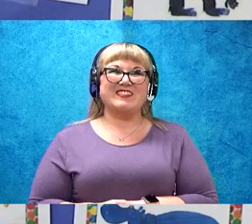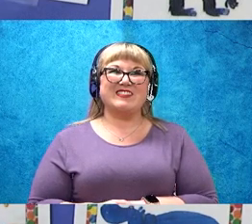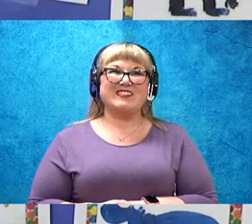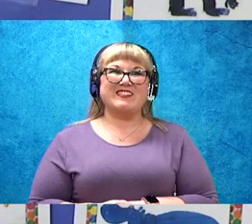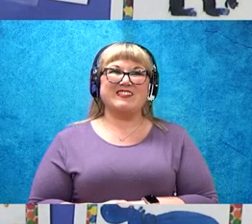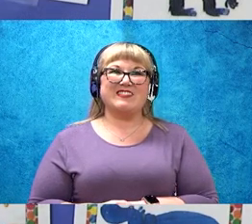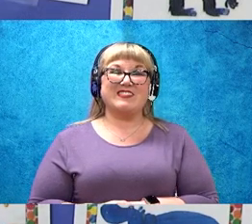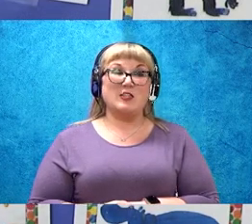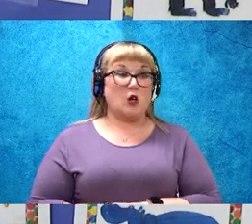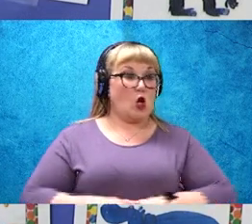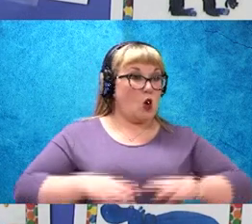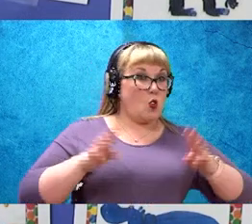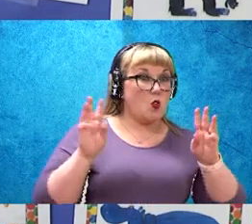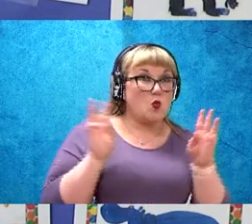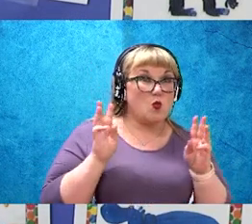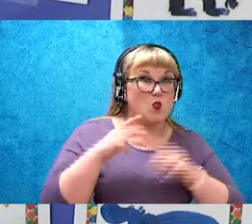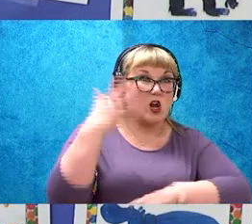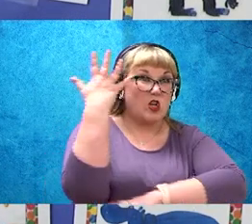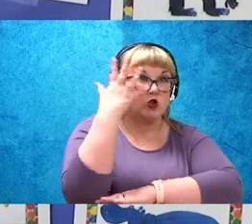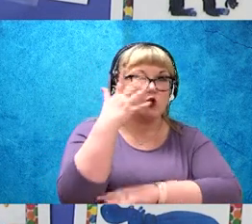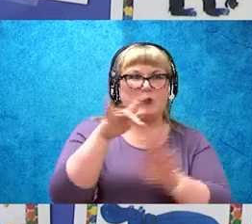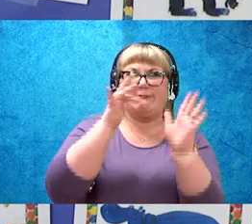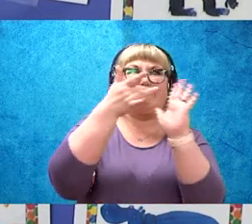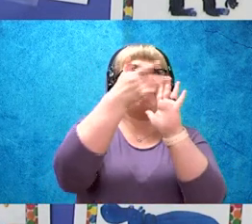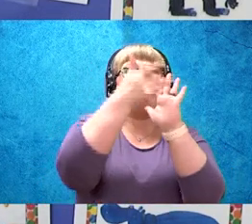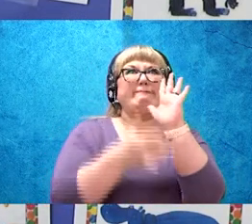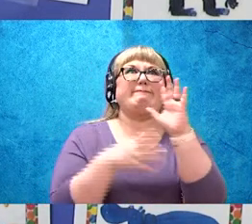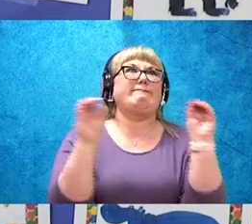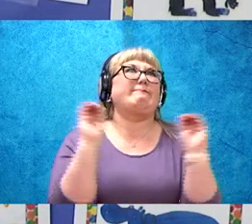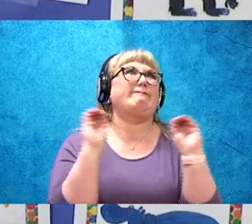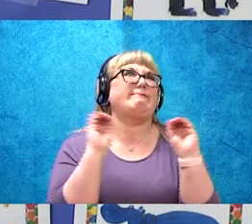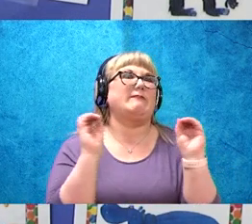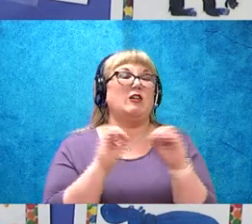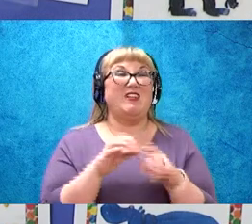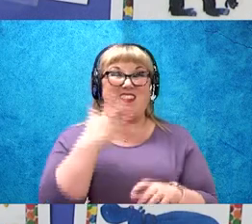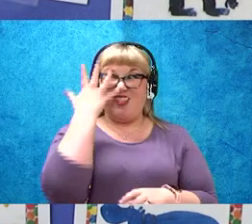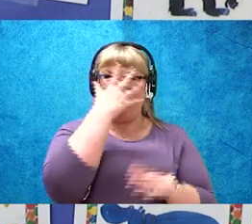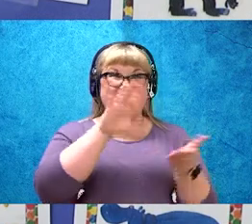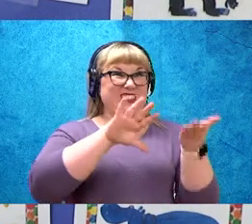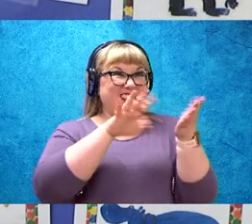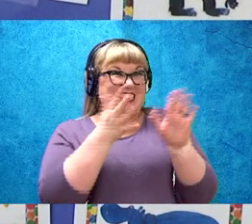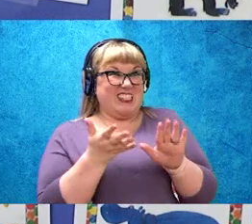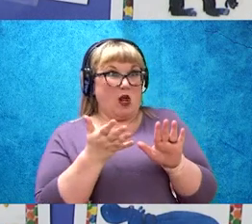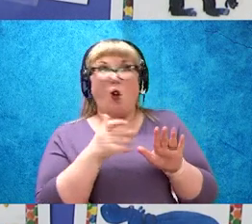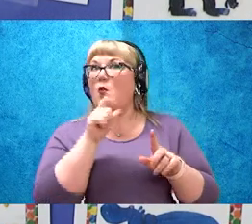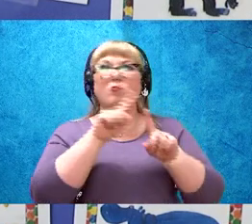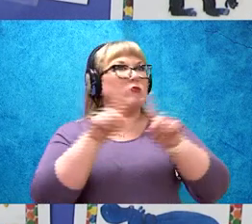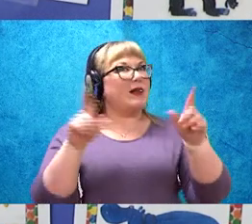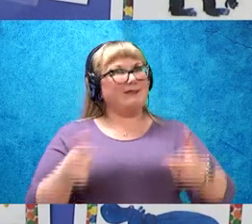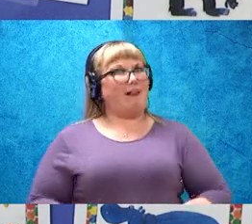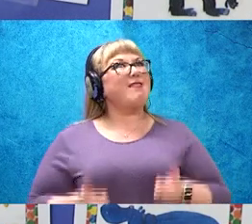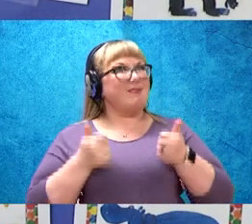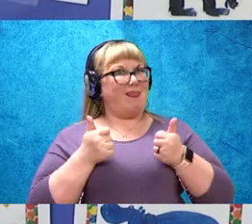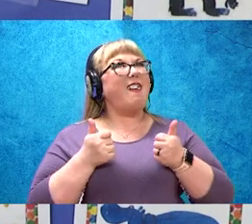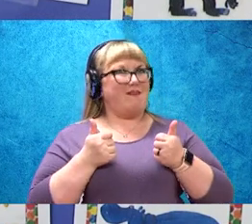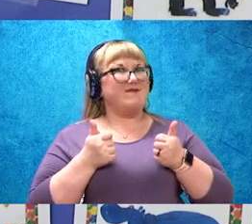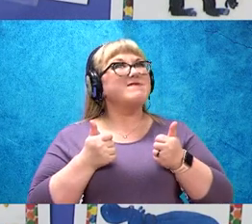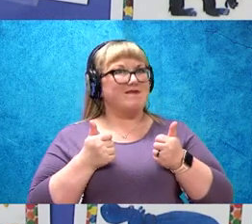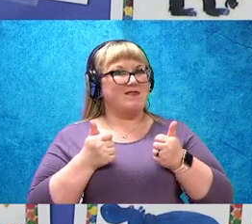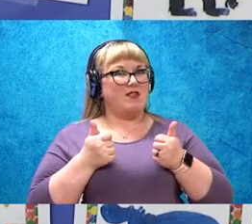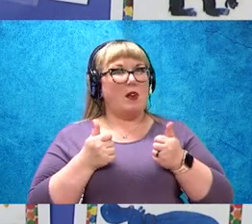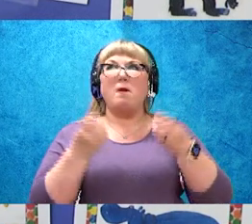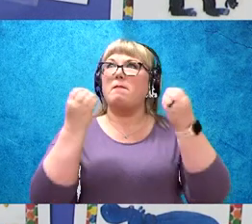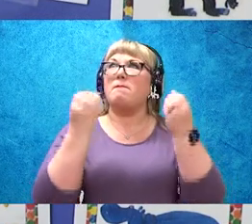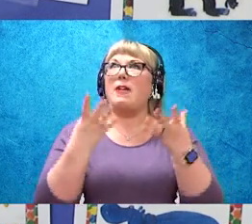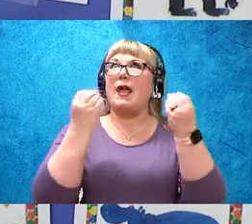In winter, the tree is bare. It looks dead, but it is alive and well. Many things